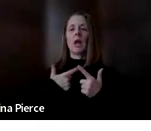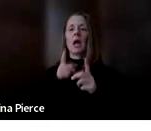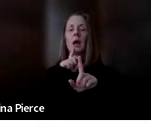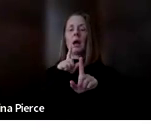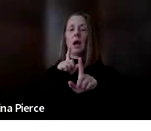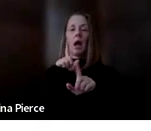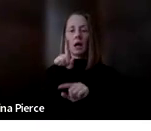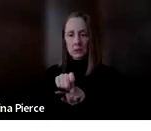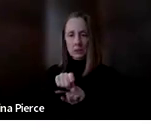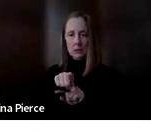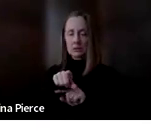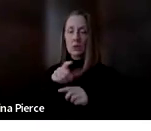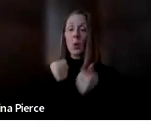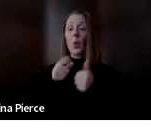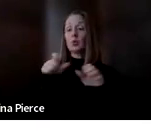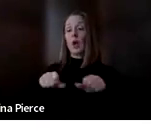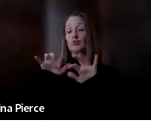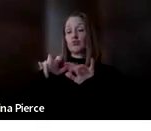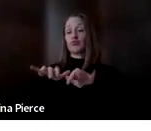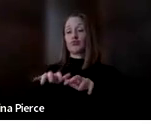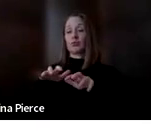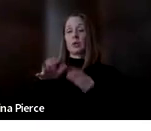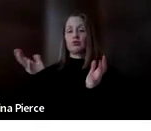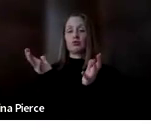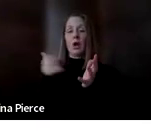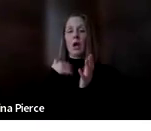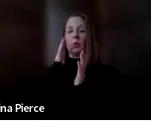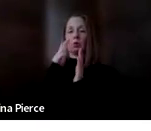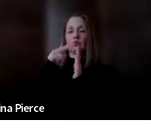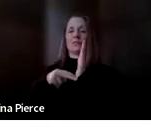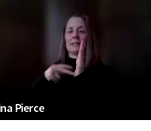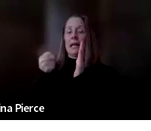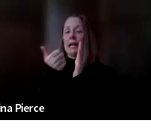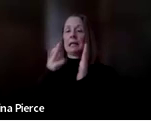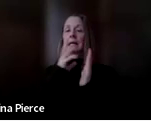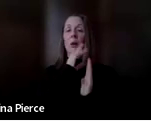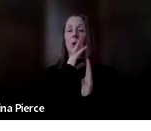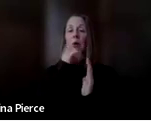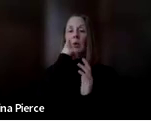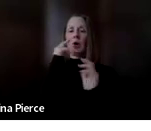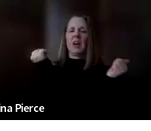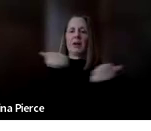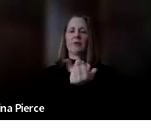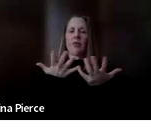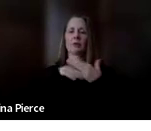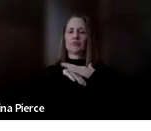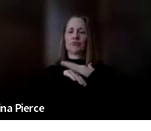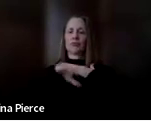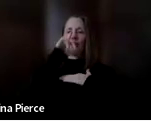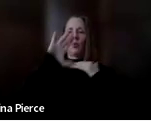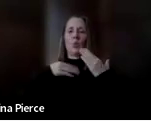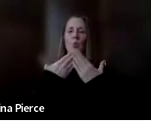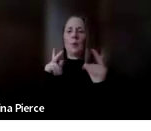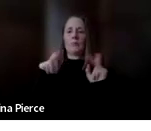or if you prefer to type in the chat i will be reading anything that goes in the chat out loud just to make it everything as accessible as possible